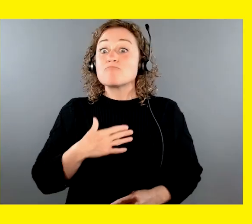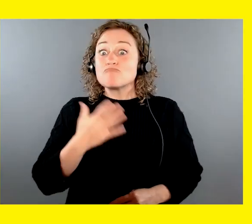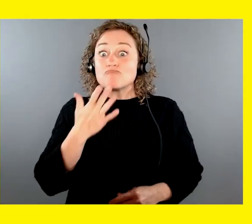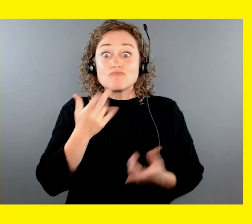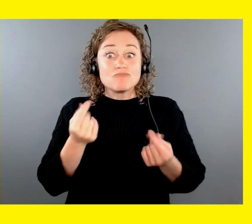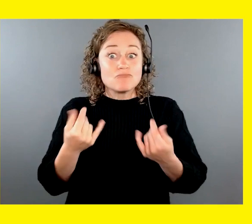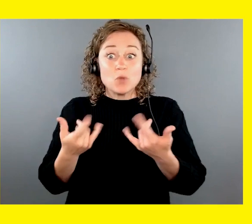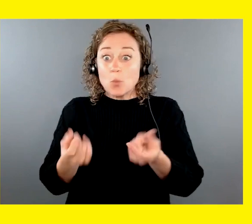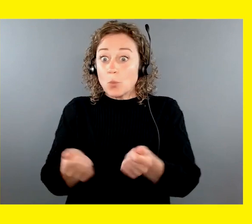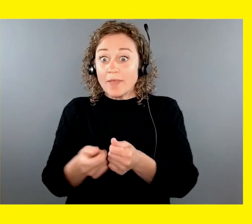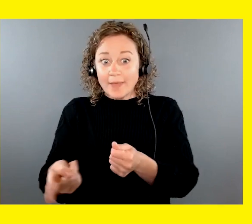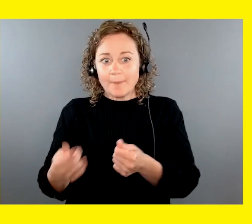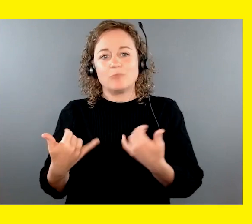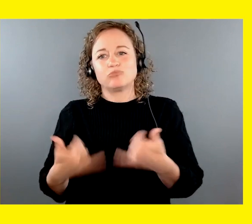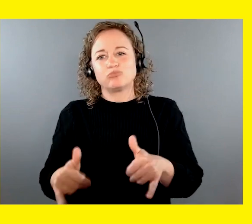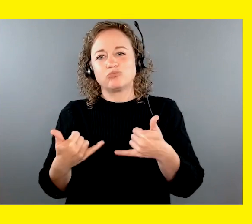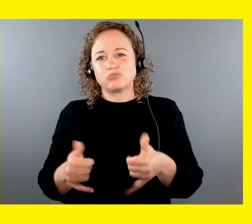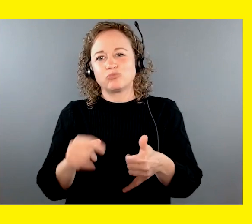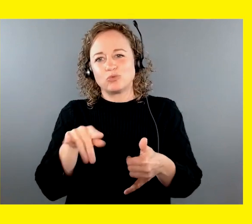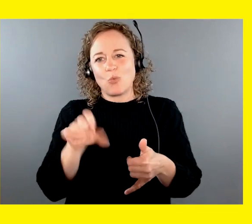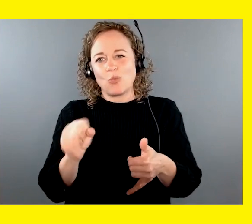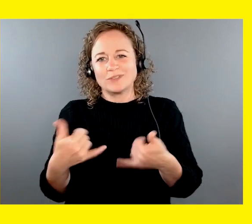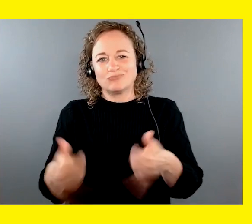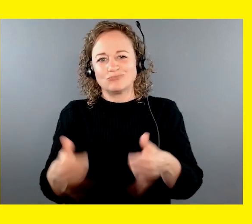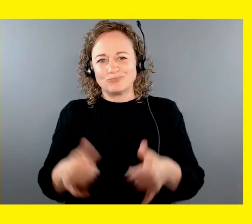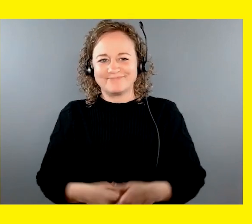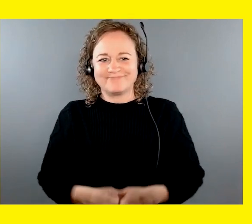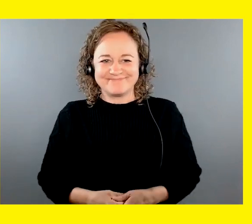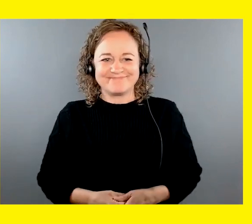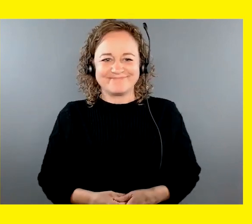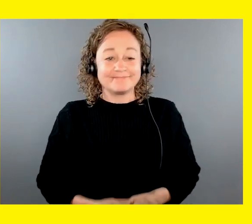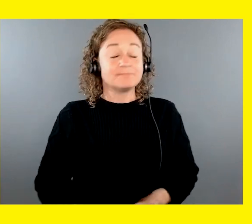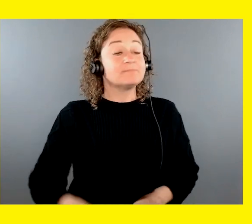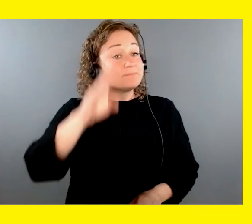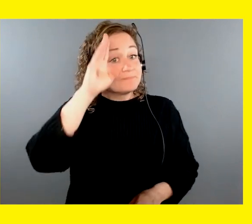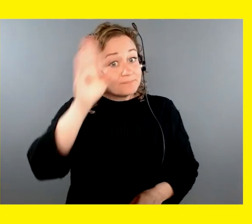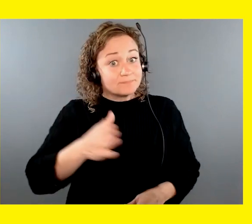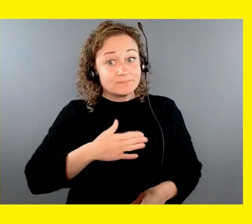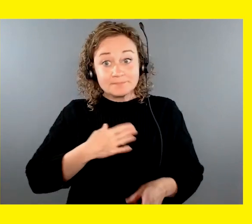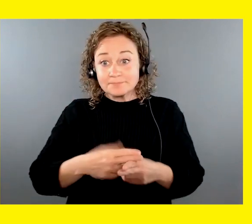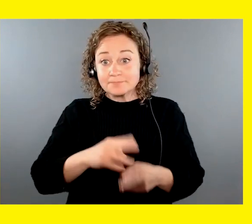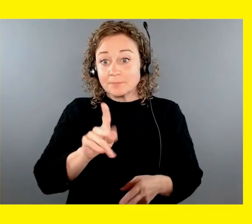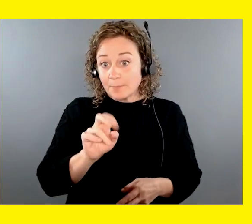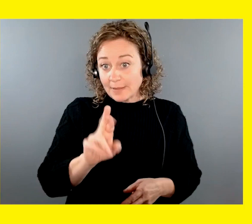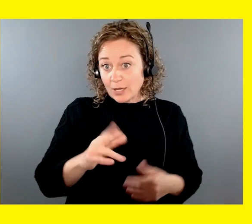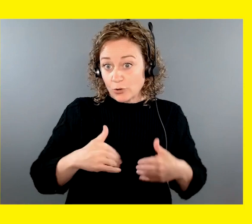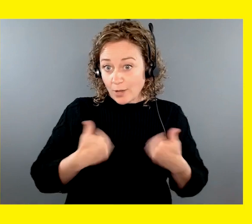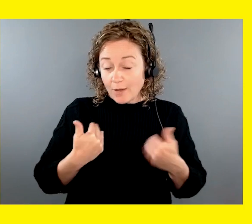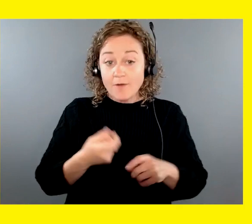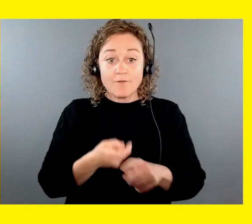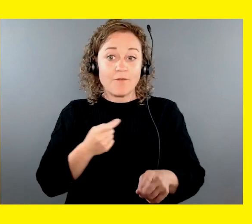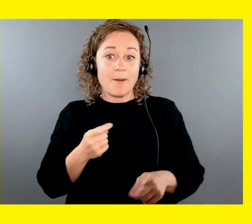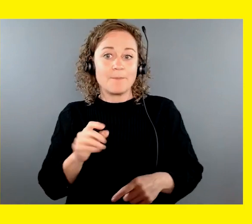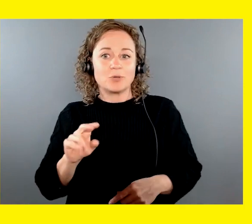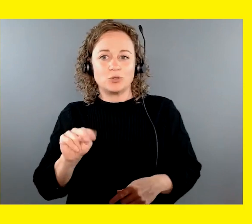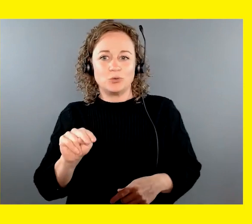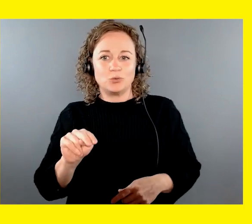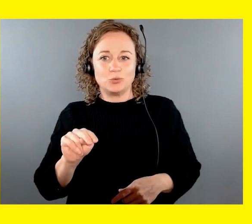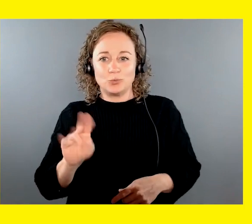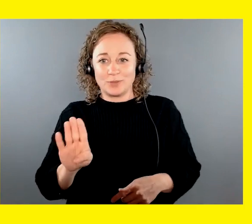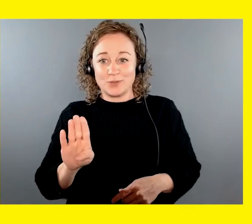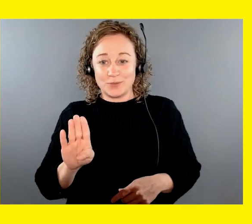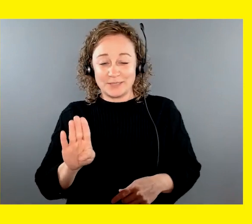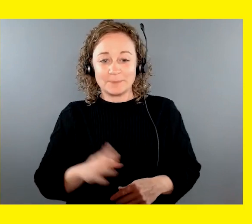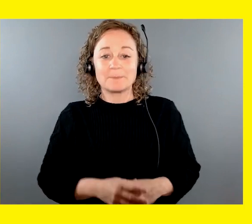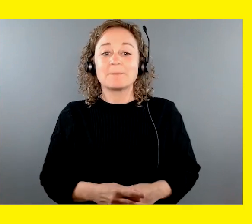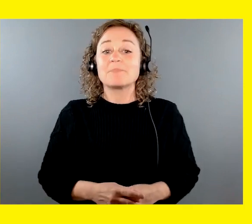with him is to play with his toys. Hello, everyone. My name is Blair Young and I'm from St. John, Brunswick. I would like to introduce you